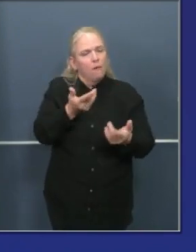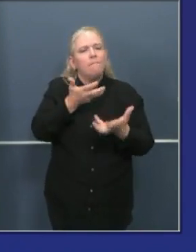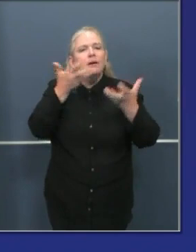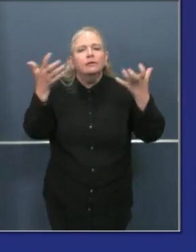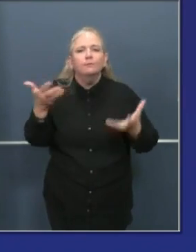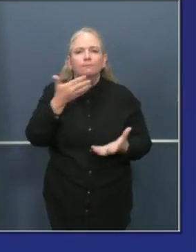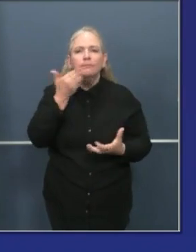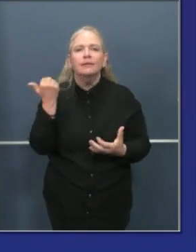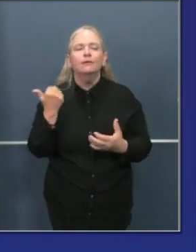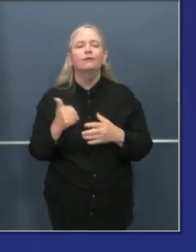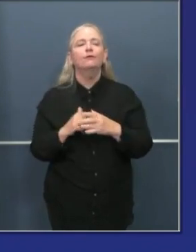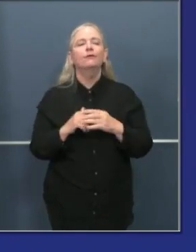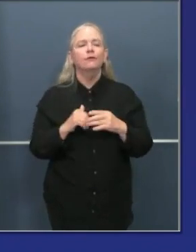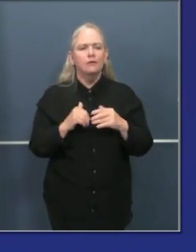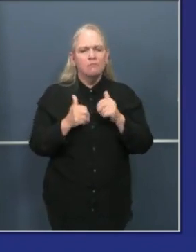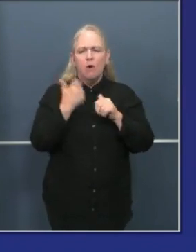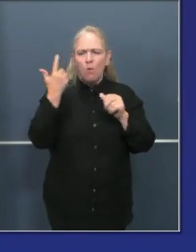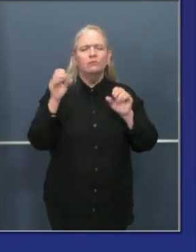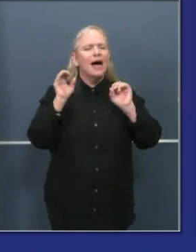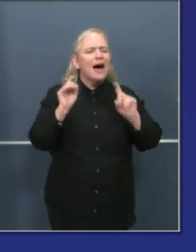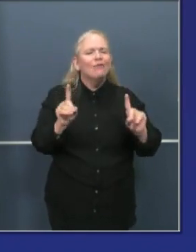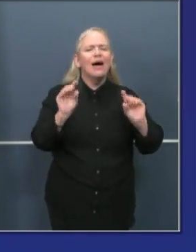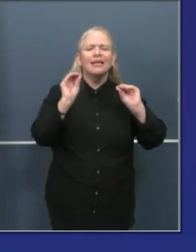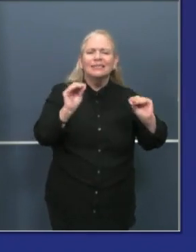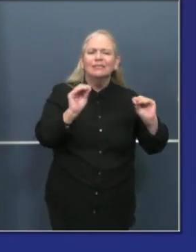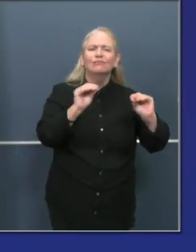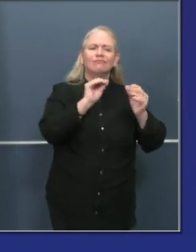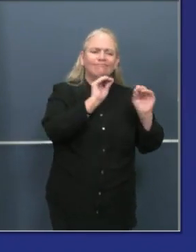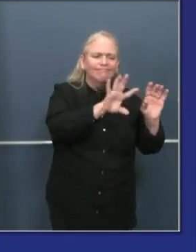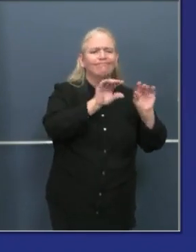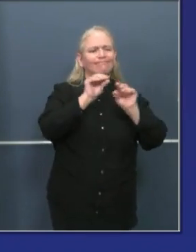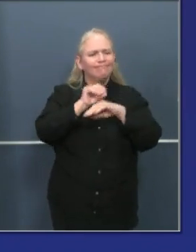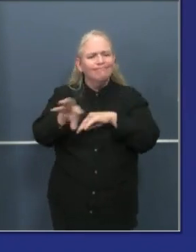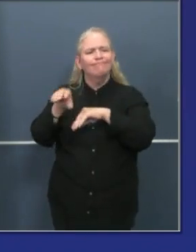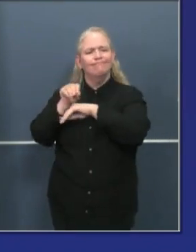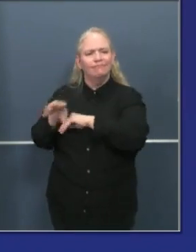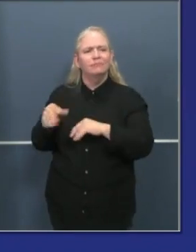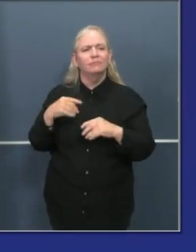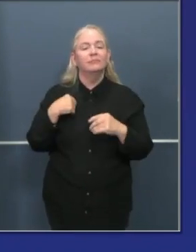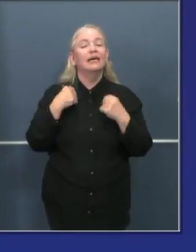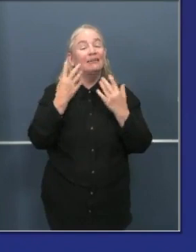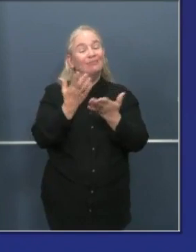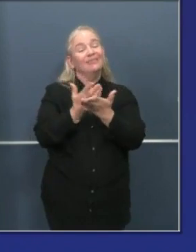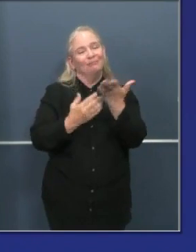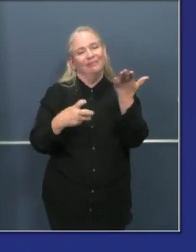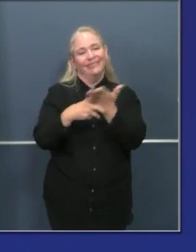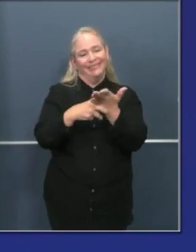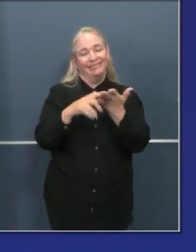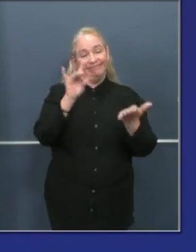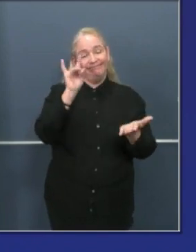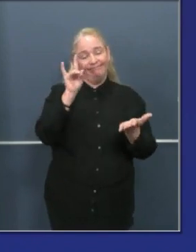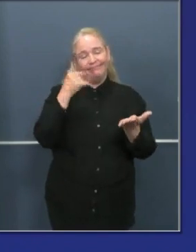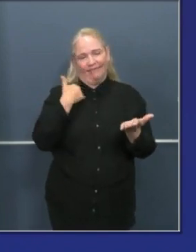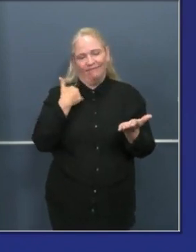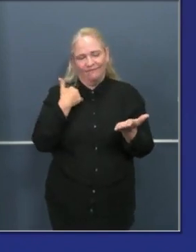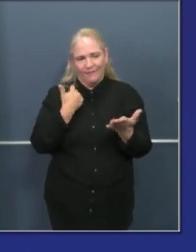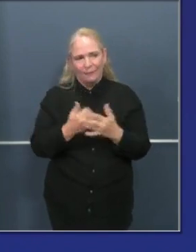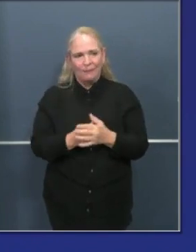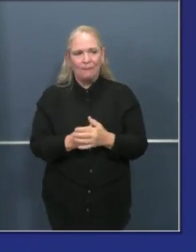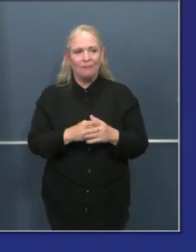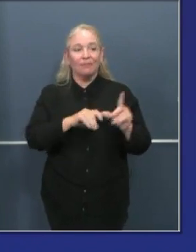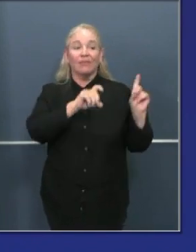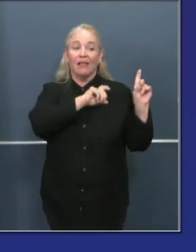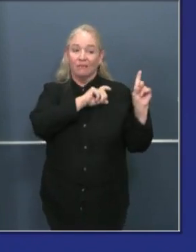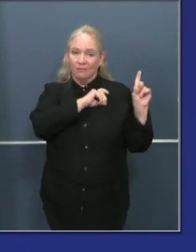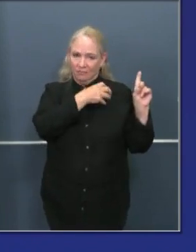educational paradigm, though there was plenty of citations. Local law enforcement. We are requesting more